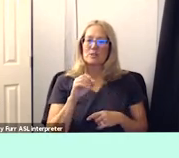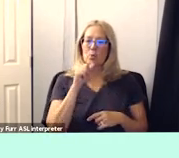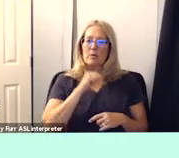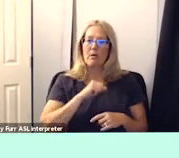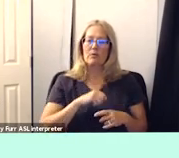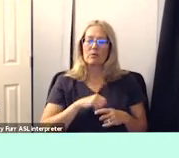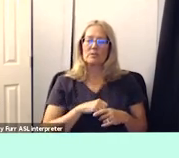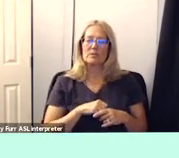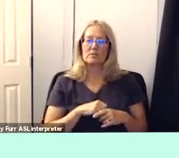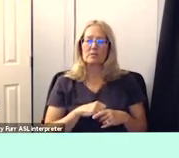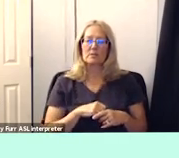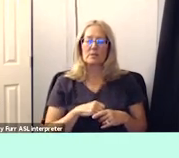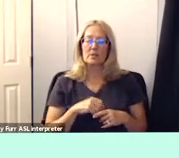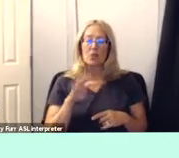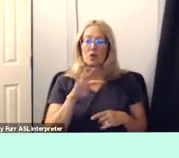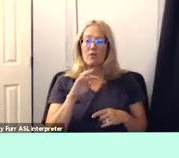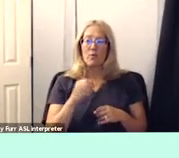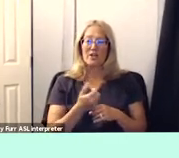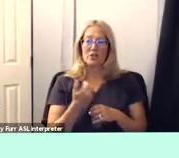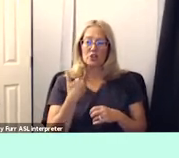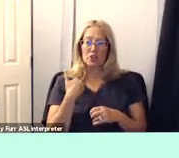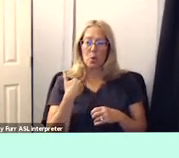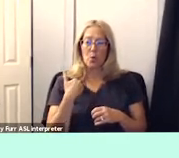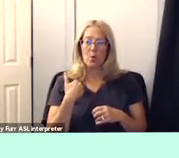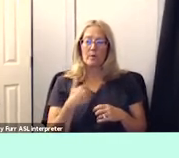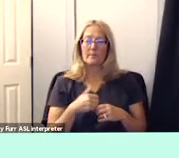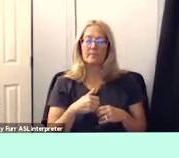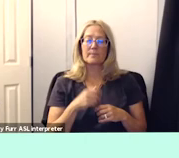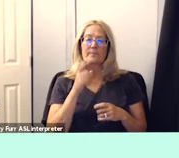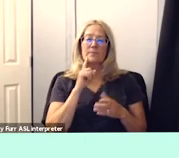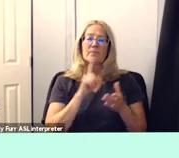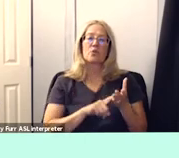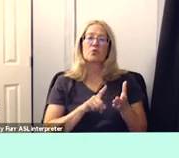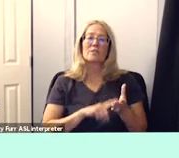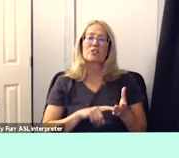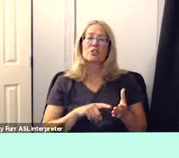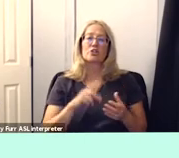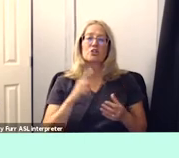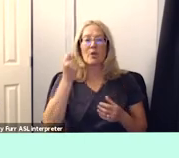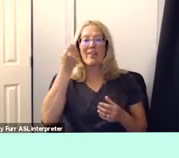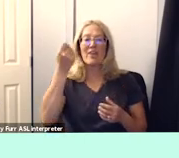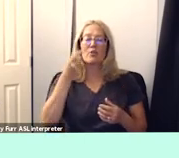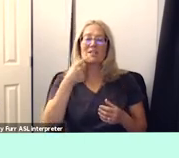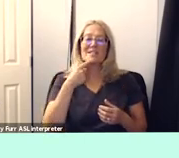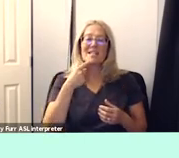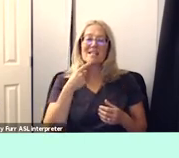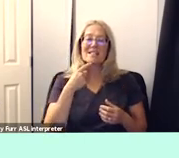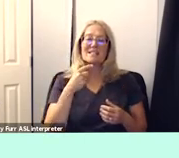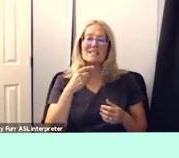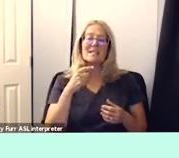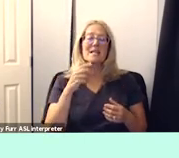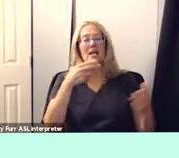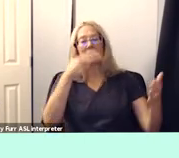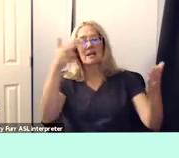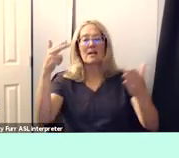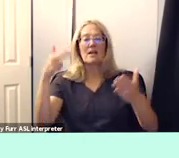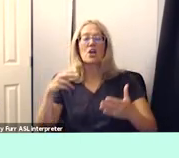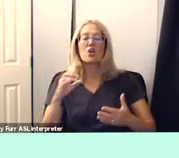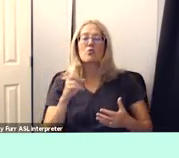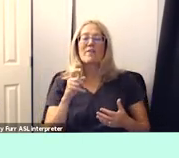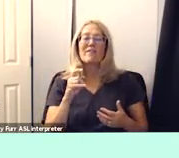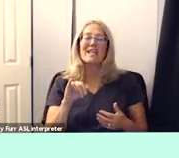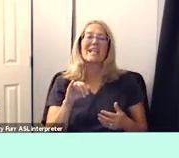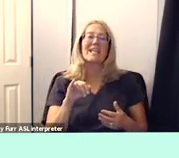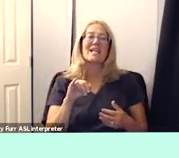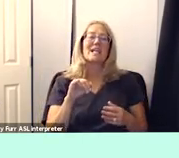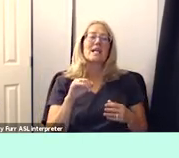almost 40 years ago um researchers theorized that graffiti and abandoned buildings and panhandling and